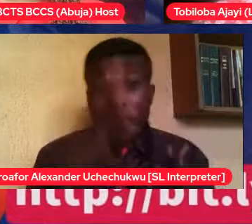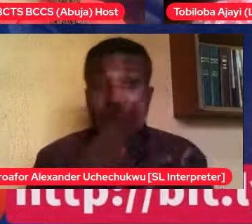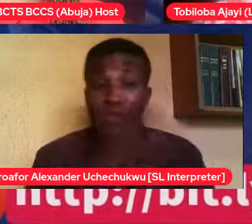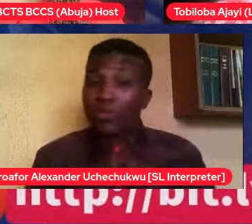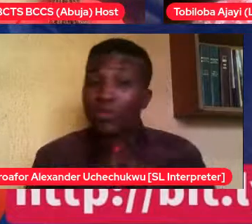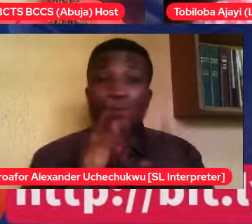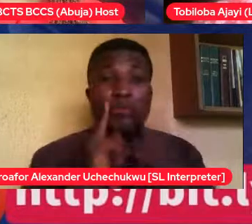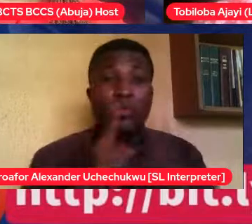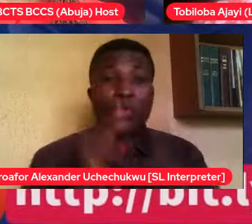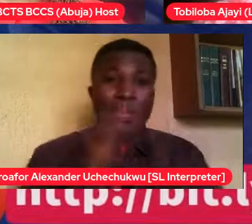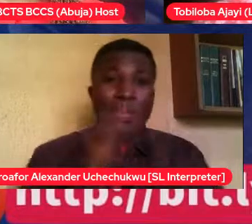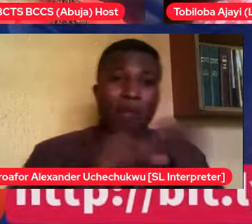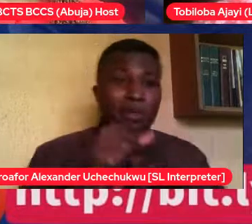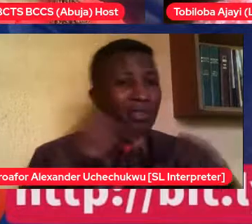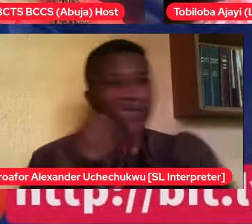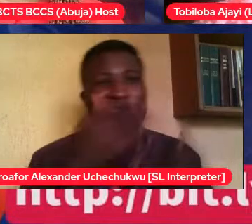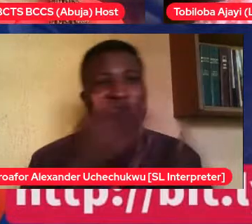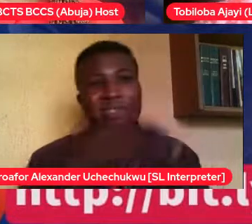express themselves,